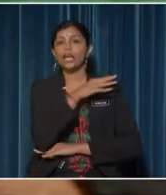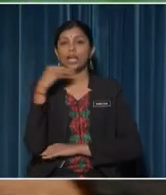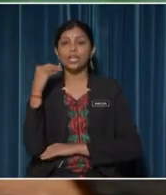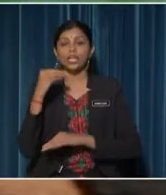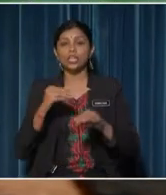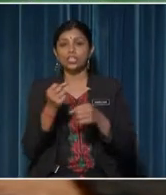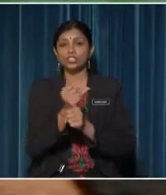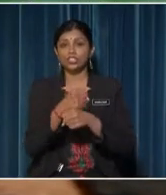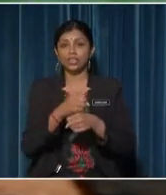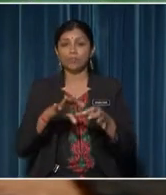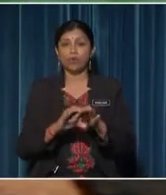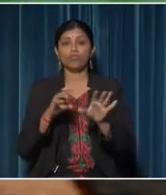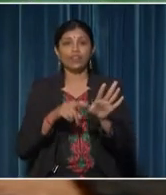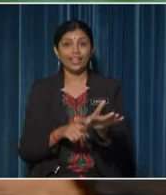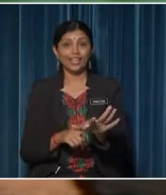of leaves